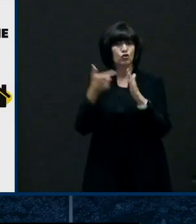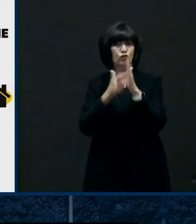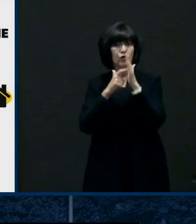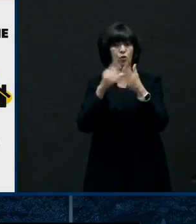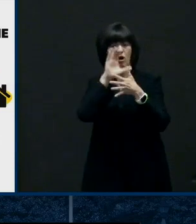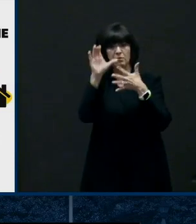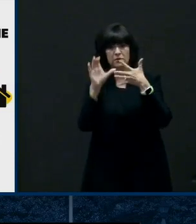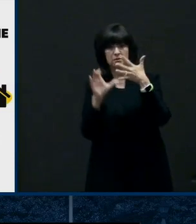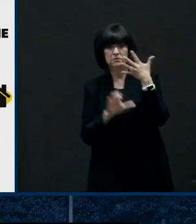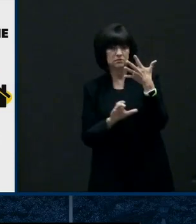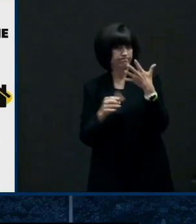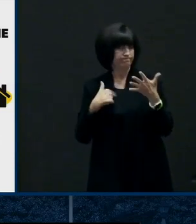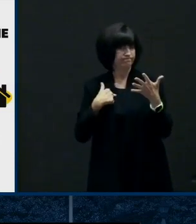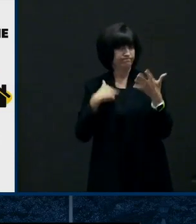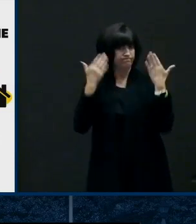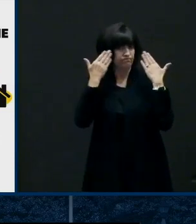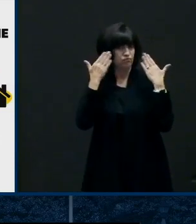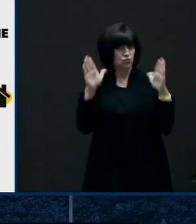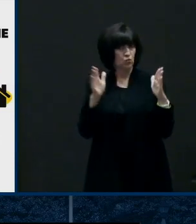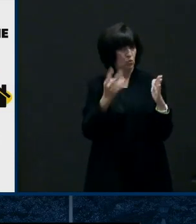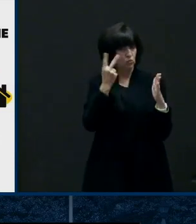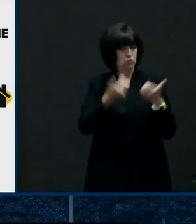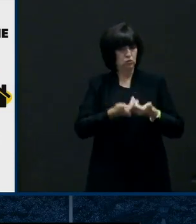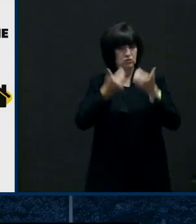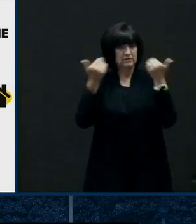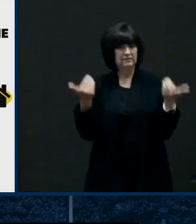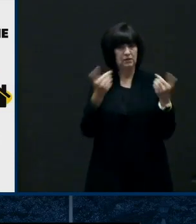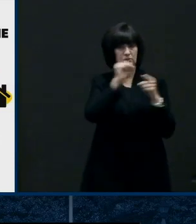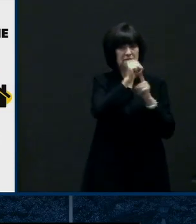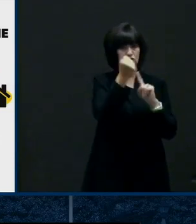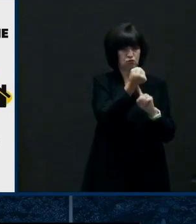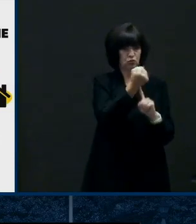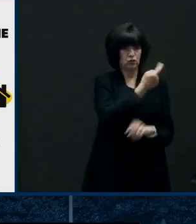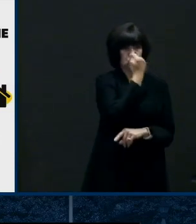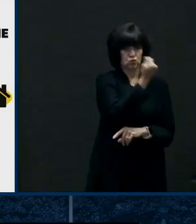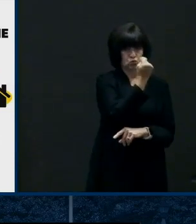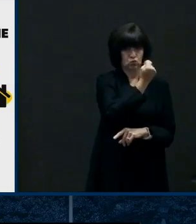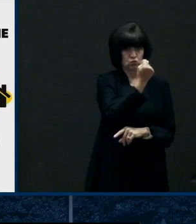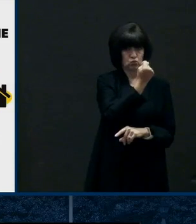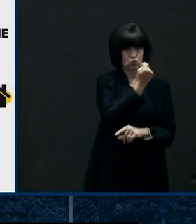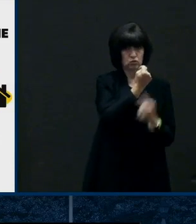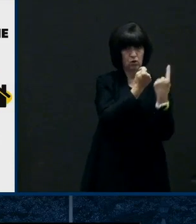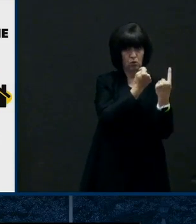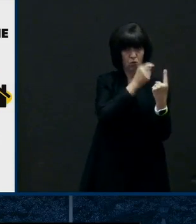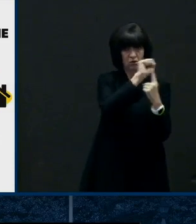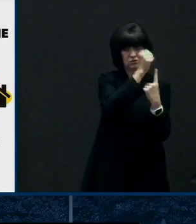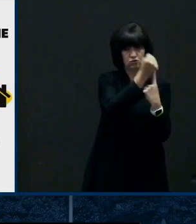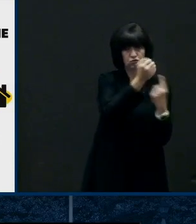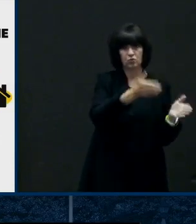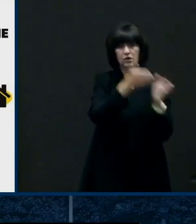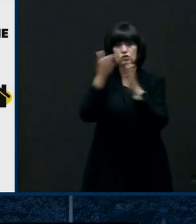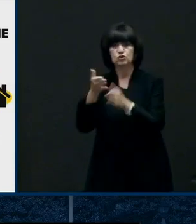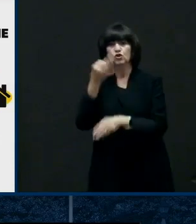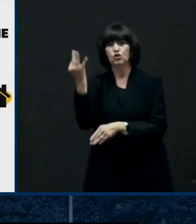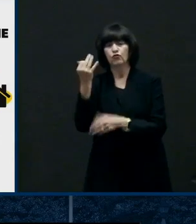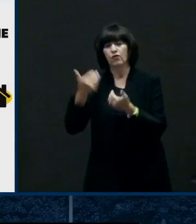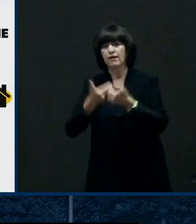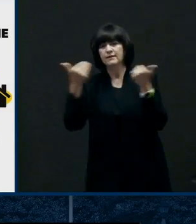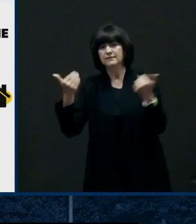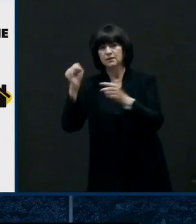are trying. again, both these incidents are separate. So what happened Tuesday is one incident. What happened Friday is another.